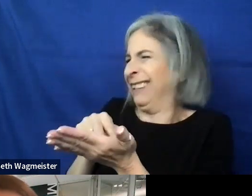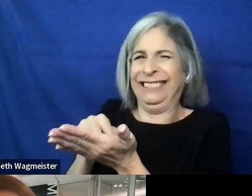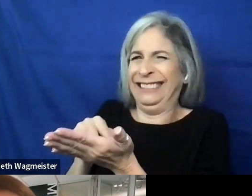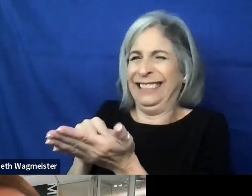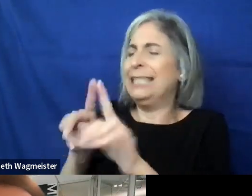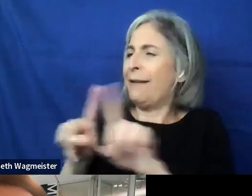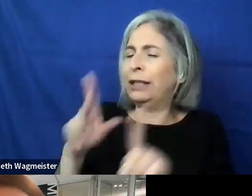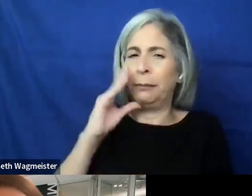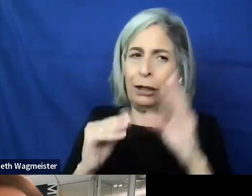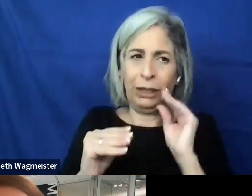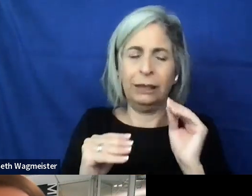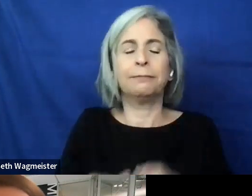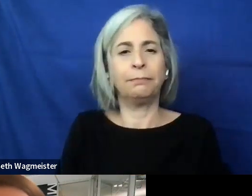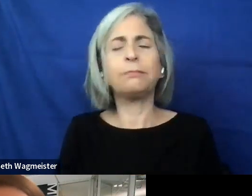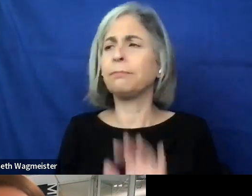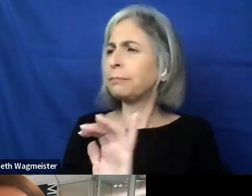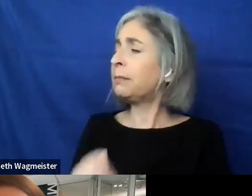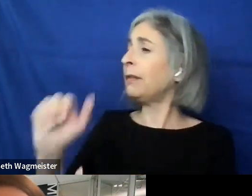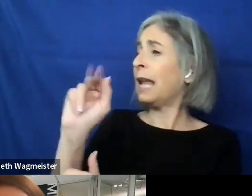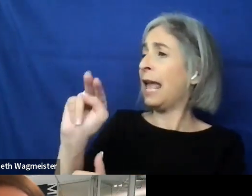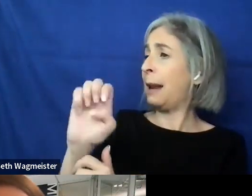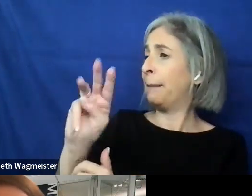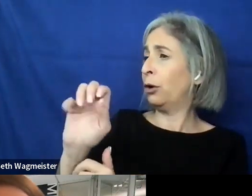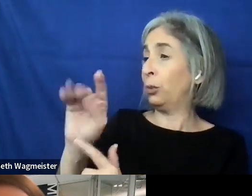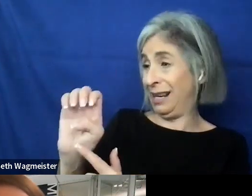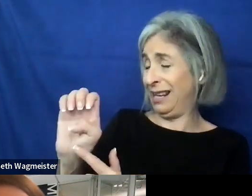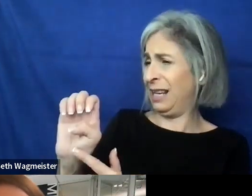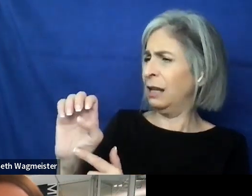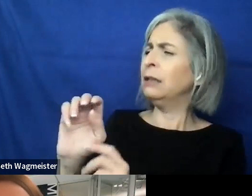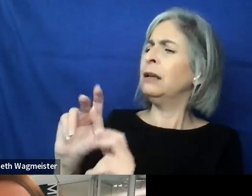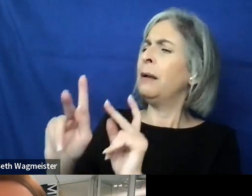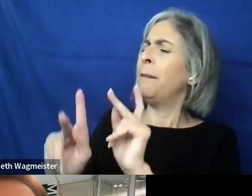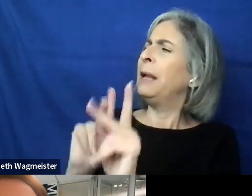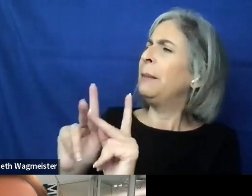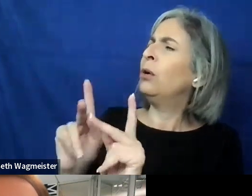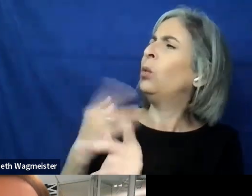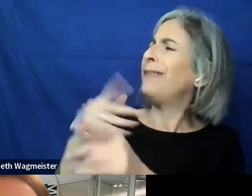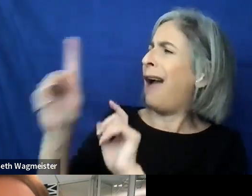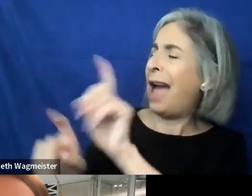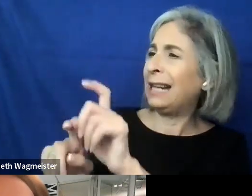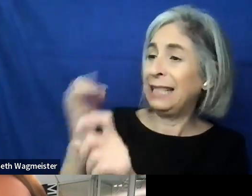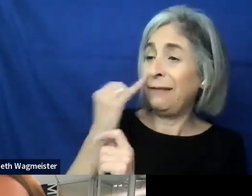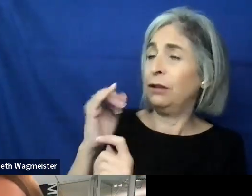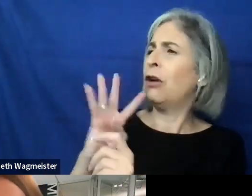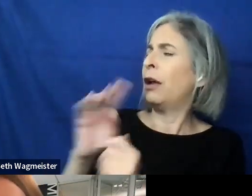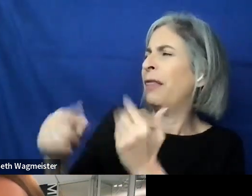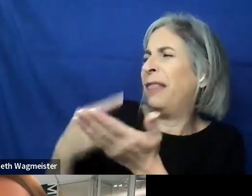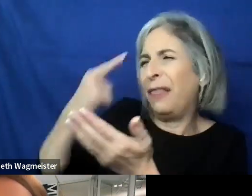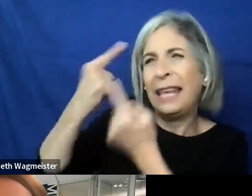So, Anne-Marie, one of the things that we ask people that are considering sitting for the IAAP